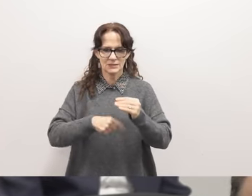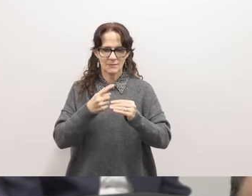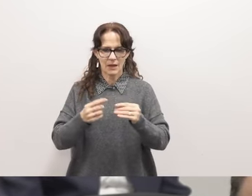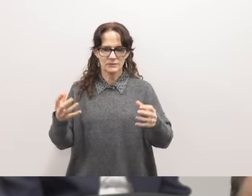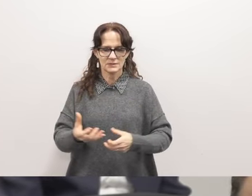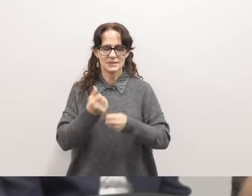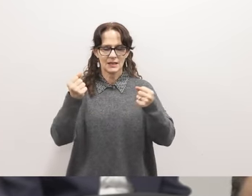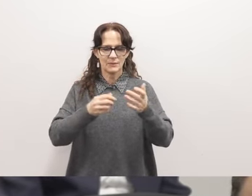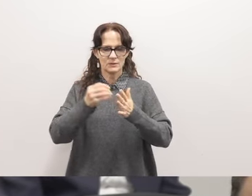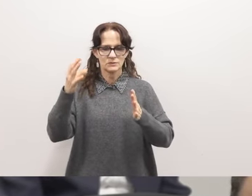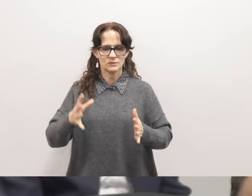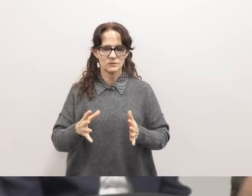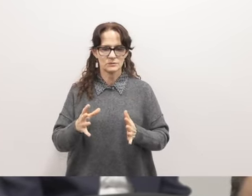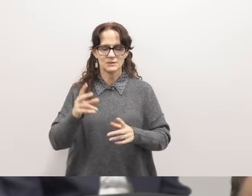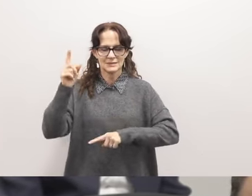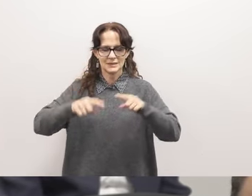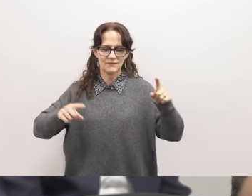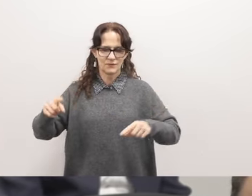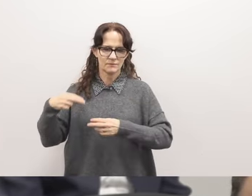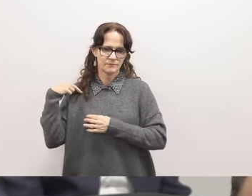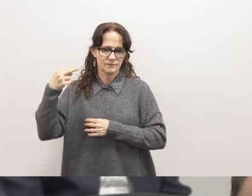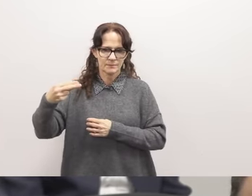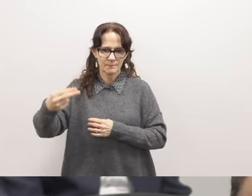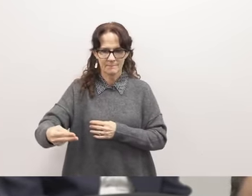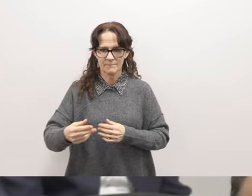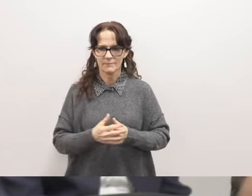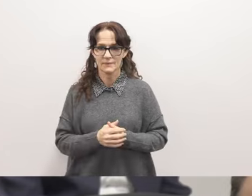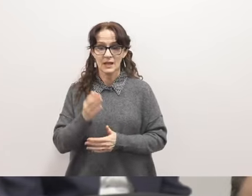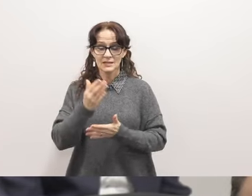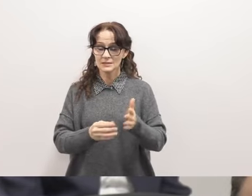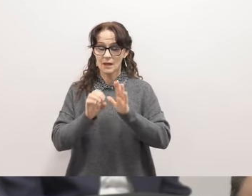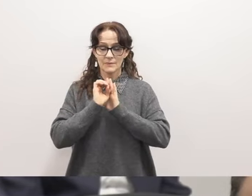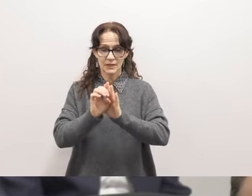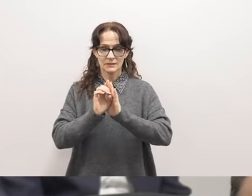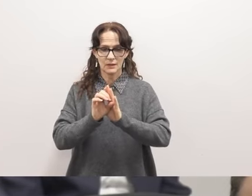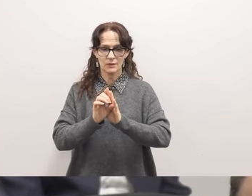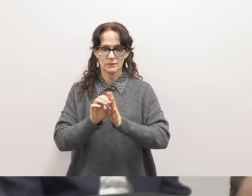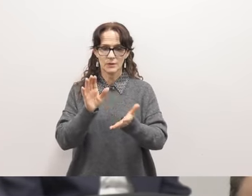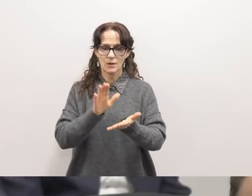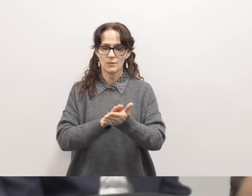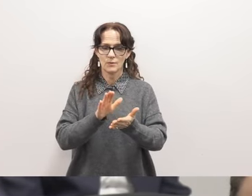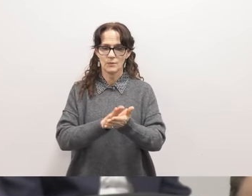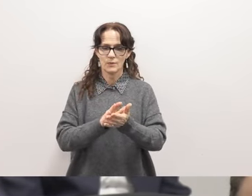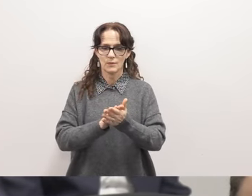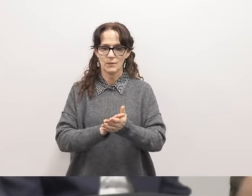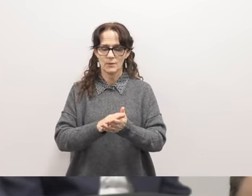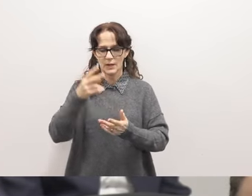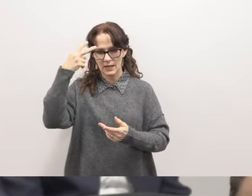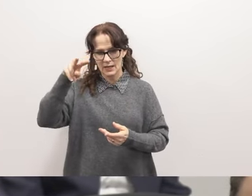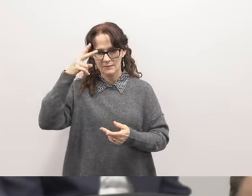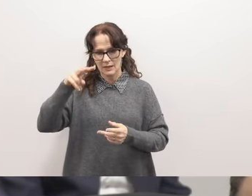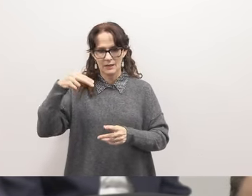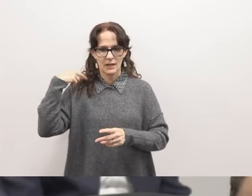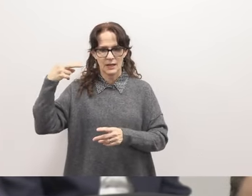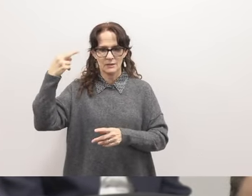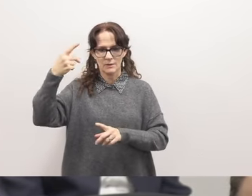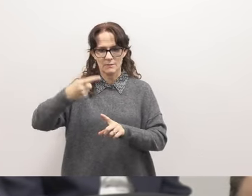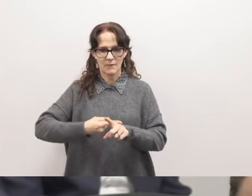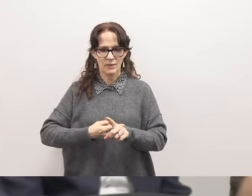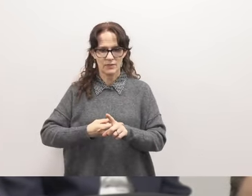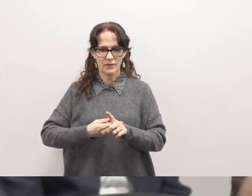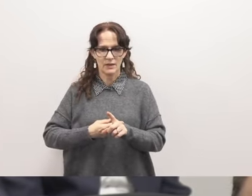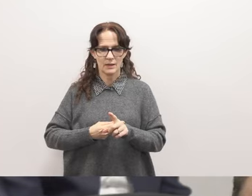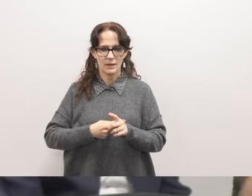students varied heritages some examples of this were our recognition of hispanic heritage month through a